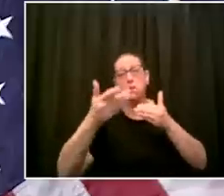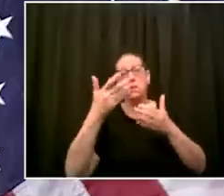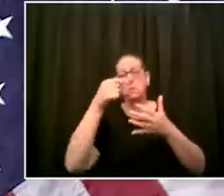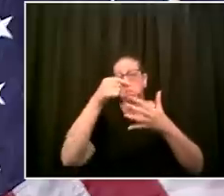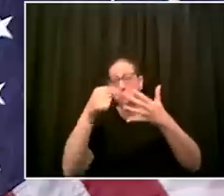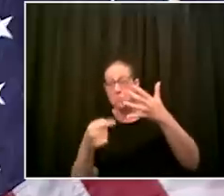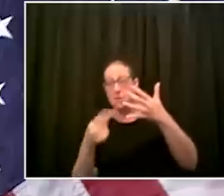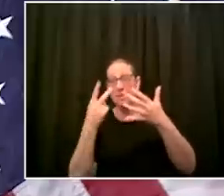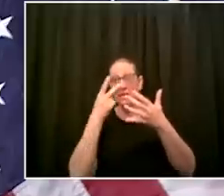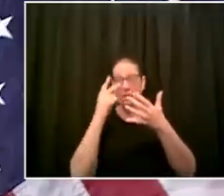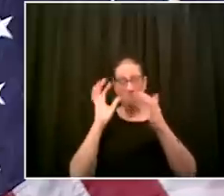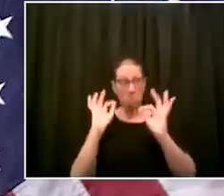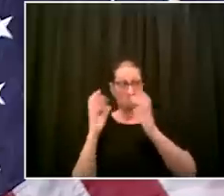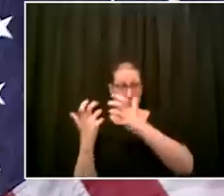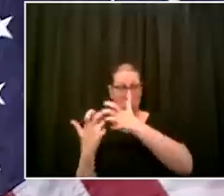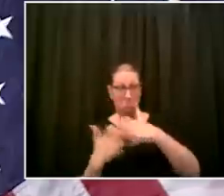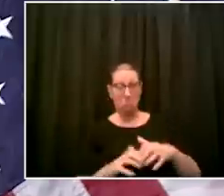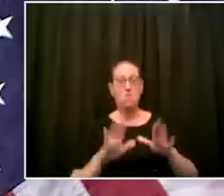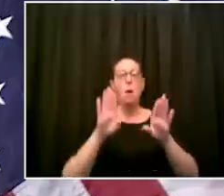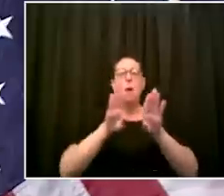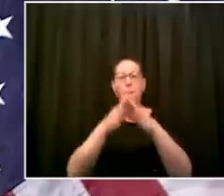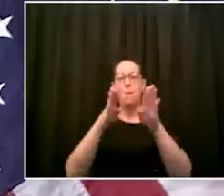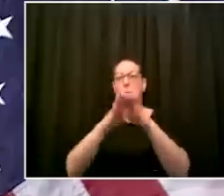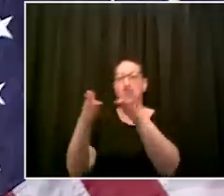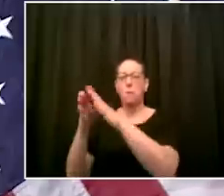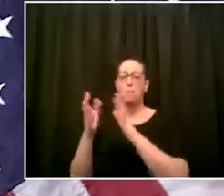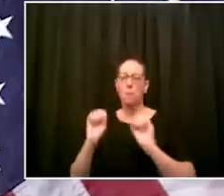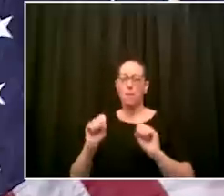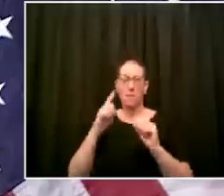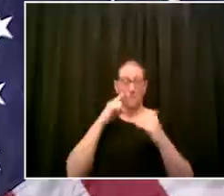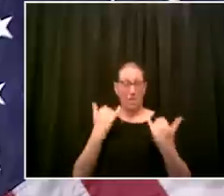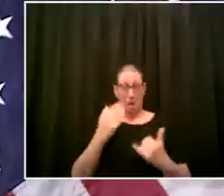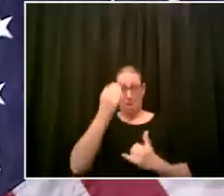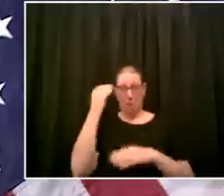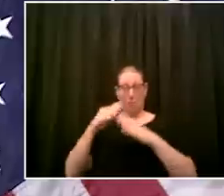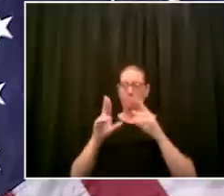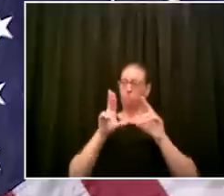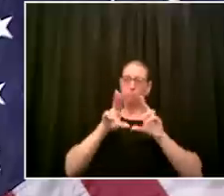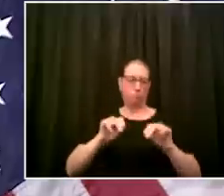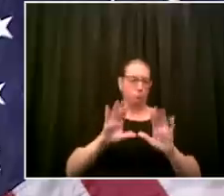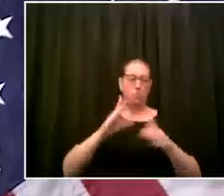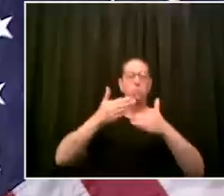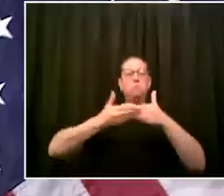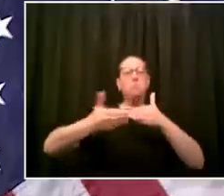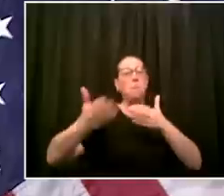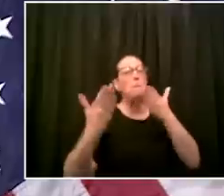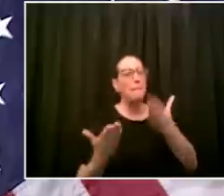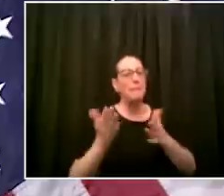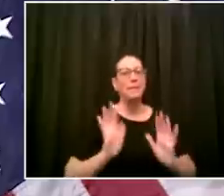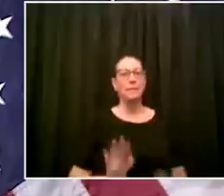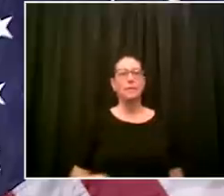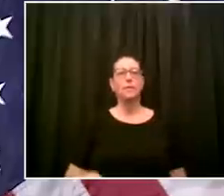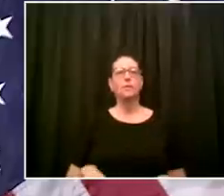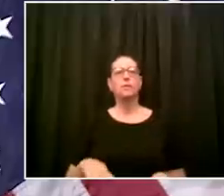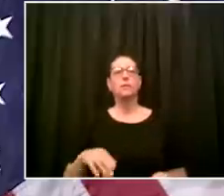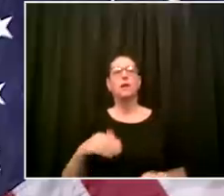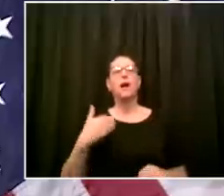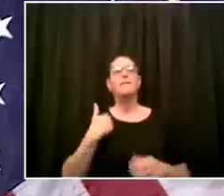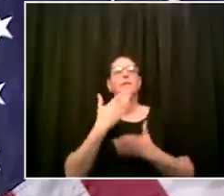with some real restrictions and you've seen the state restrictions on beaches everywhere there's a whole lot of things that will not be allowed at any beach in the state